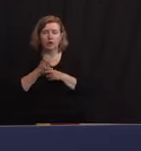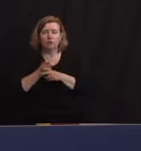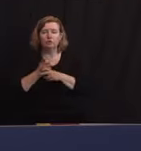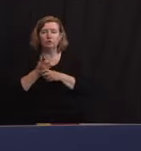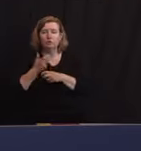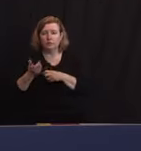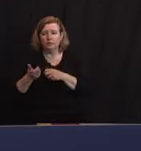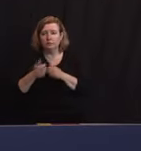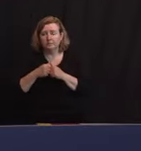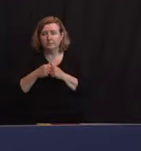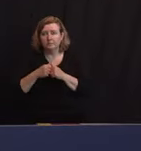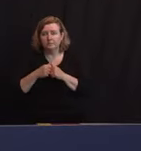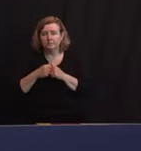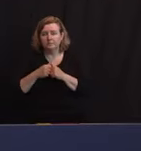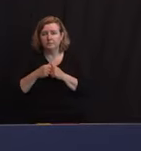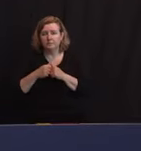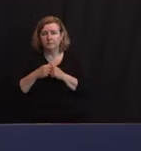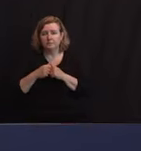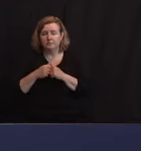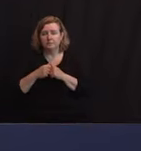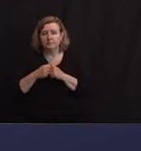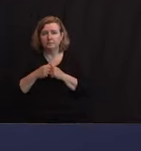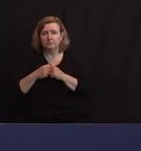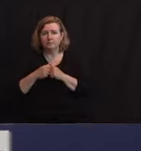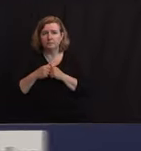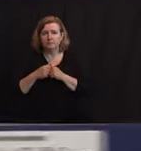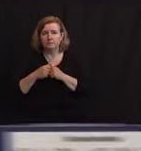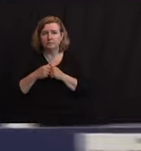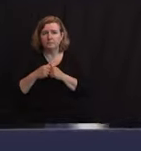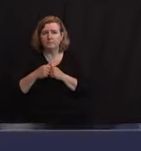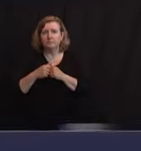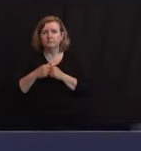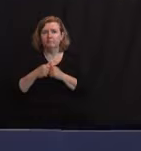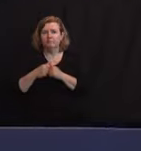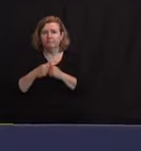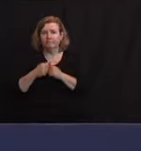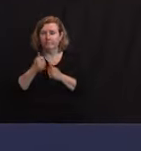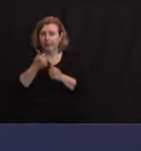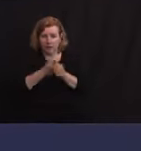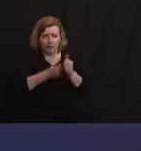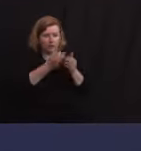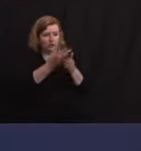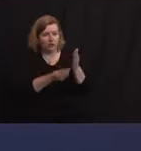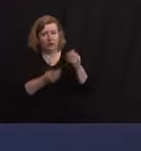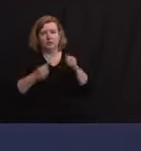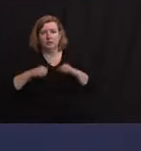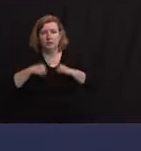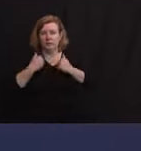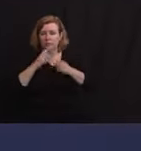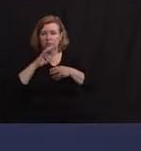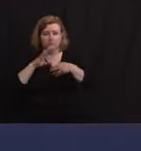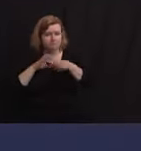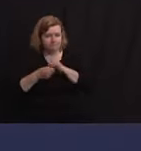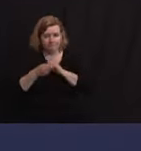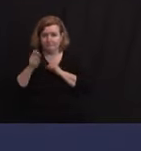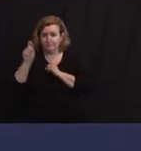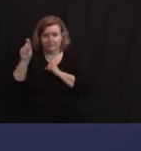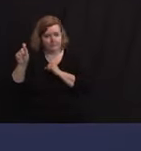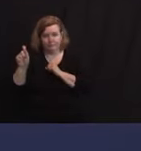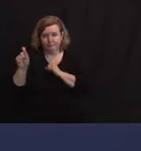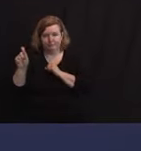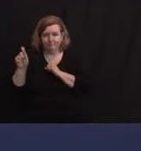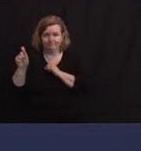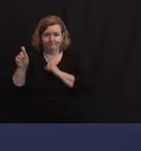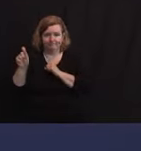a tragedy. Every, as we've said many times, every loss of life is a tragedy, period. Full stop.